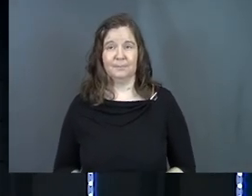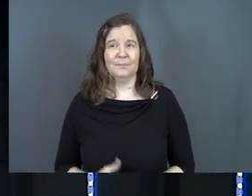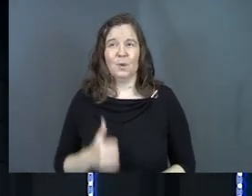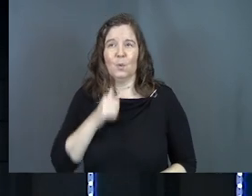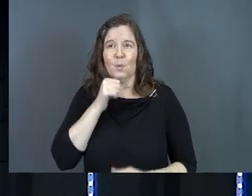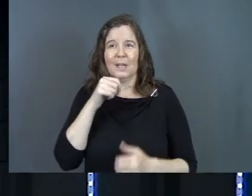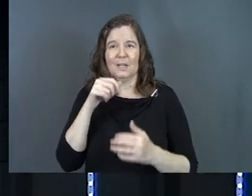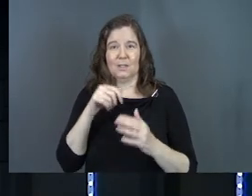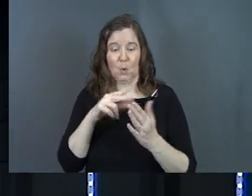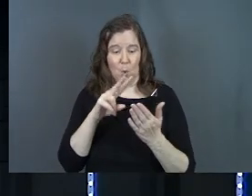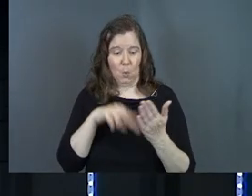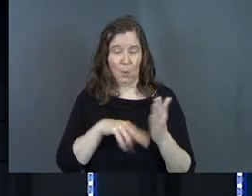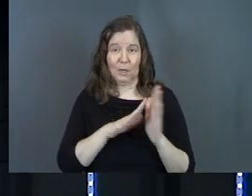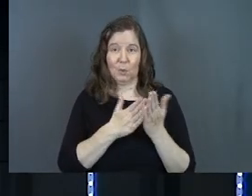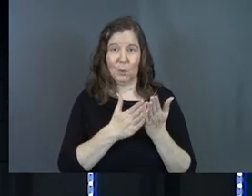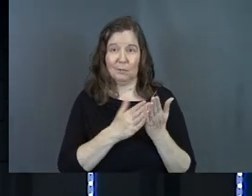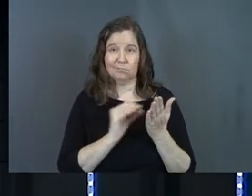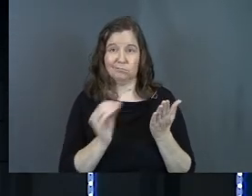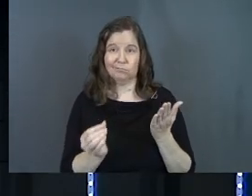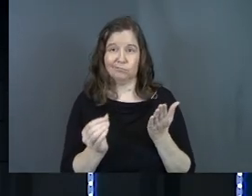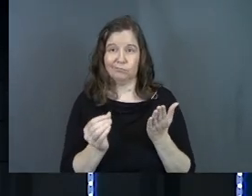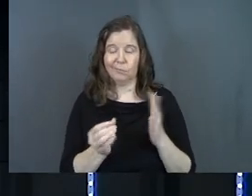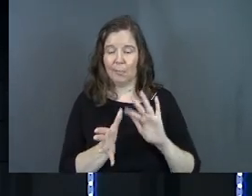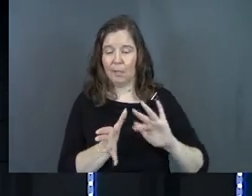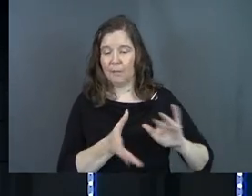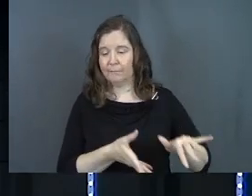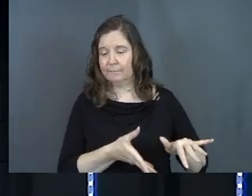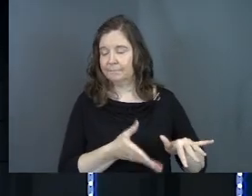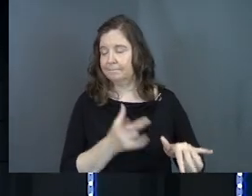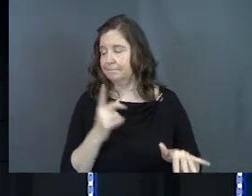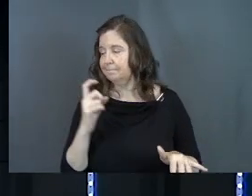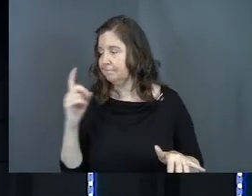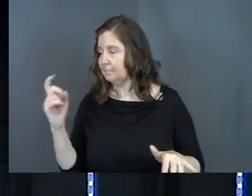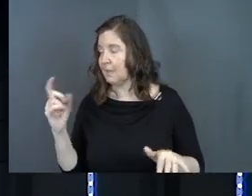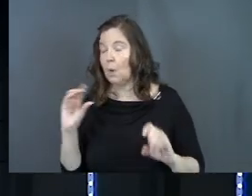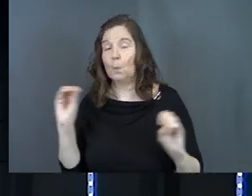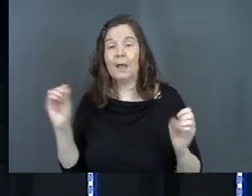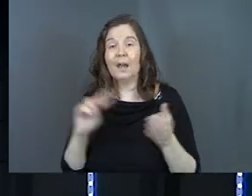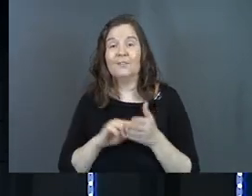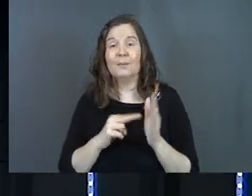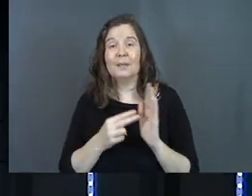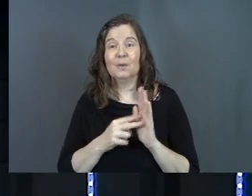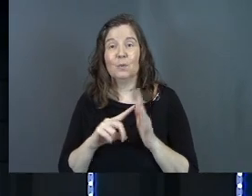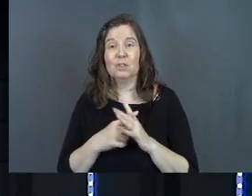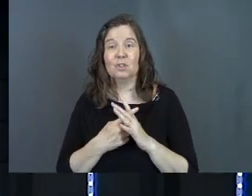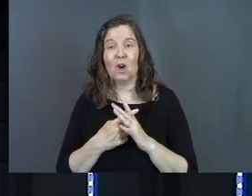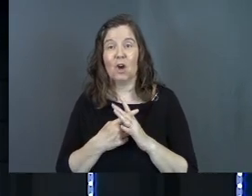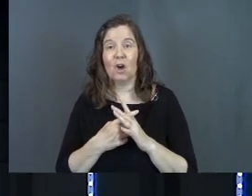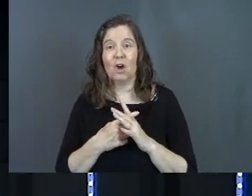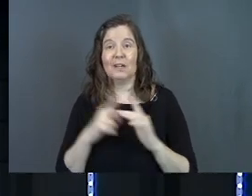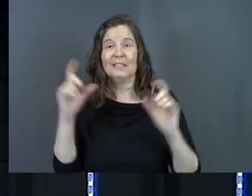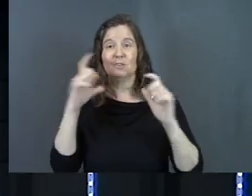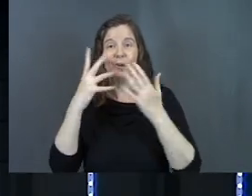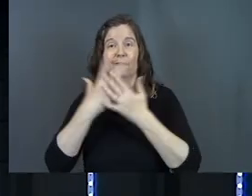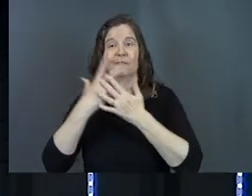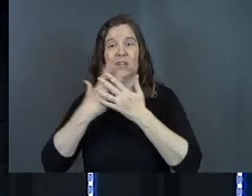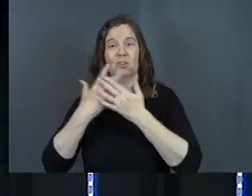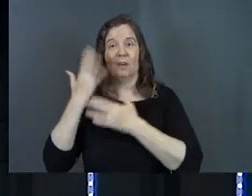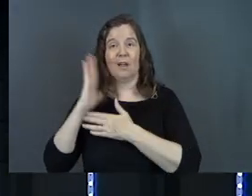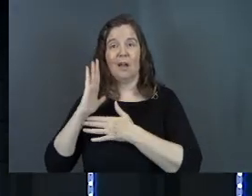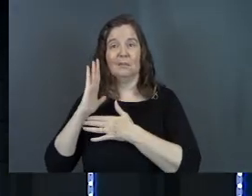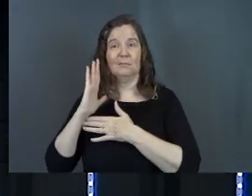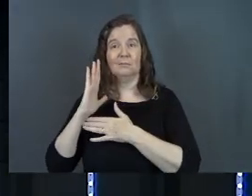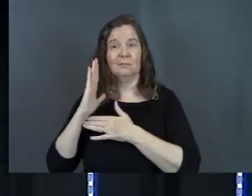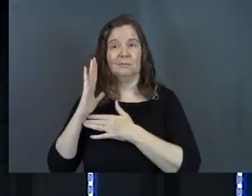We don't read his word and we're out of his word. And we start to, without even meaning to, we start Instagram filtering God.